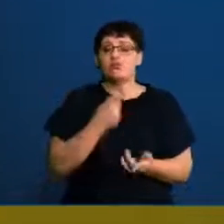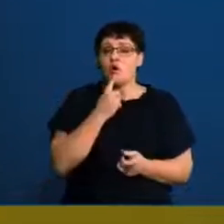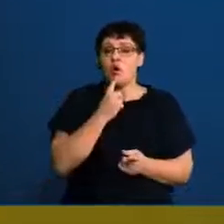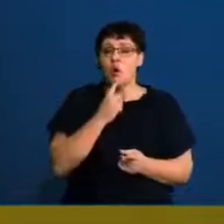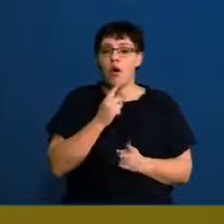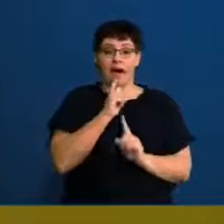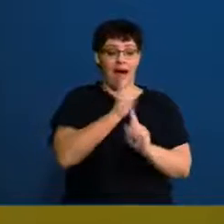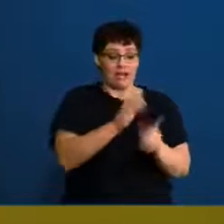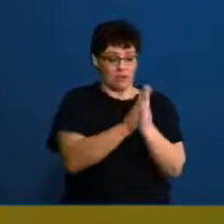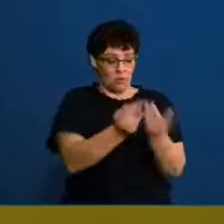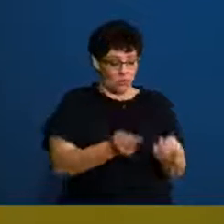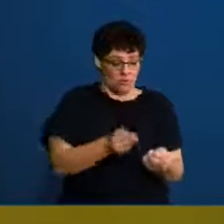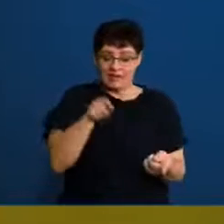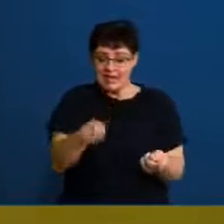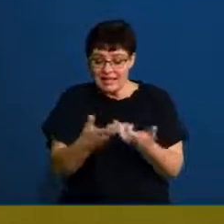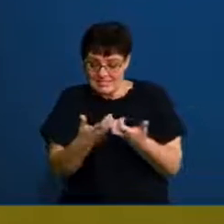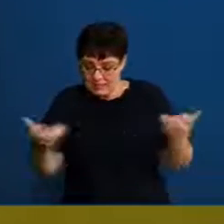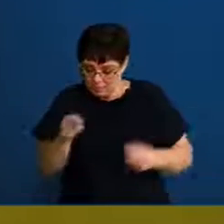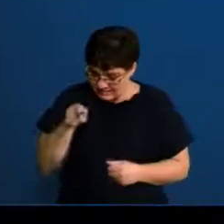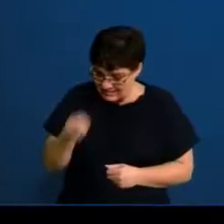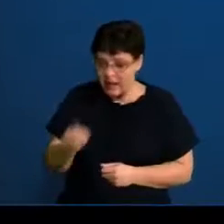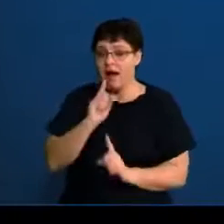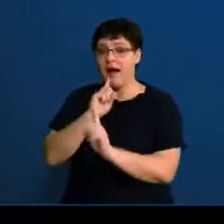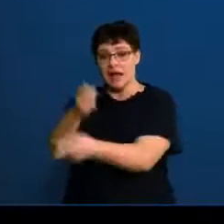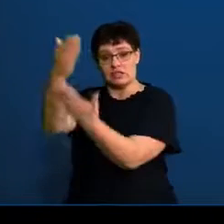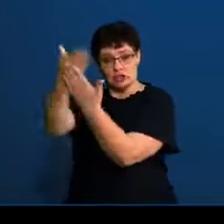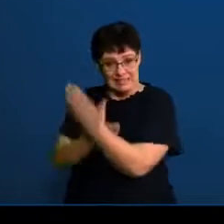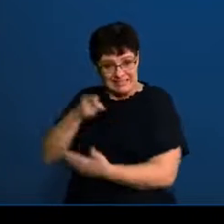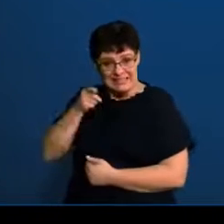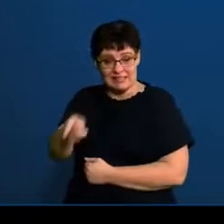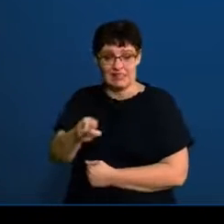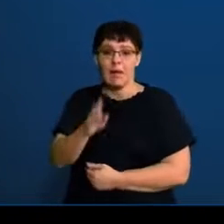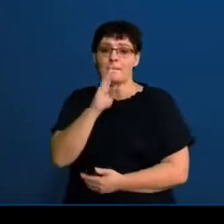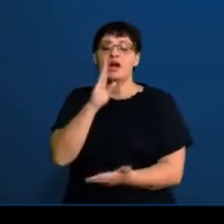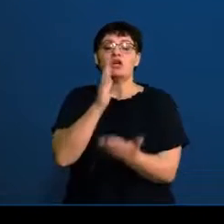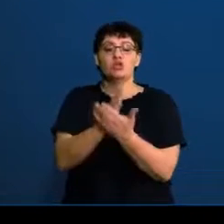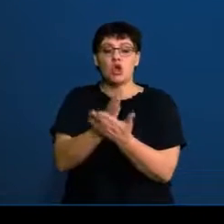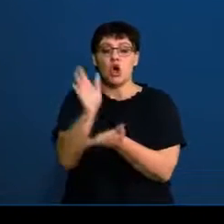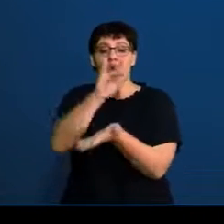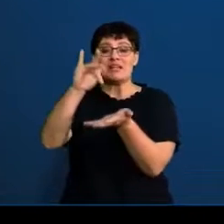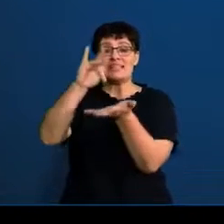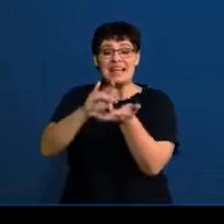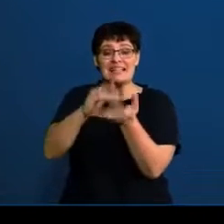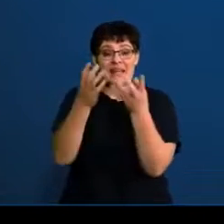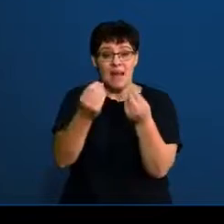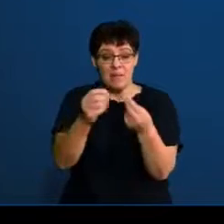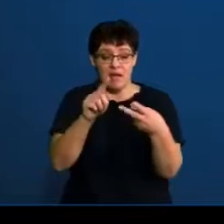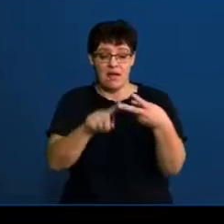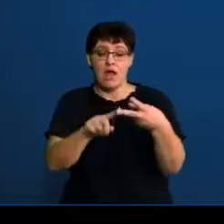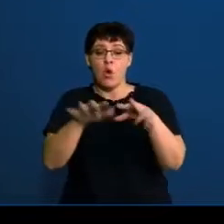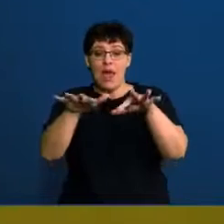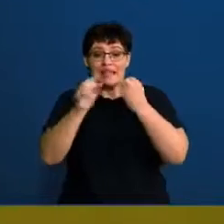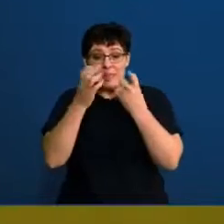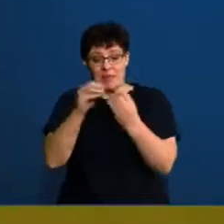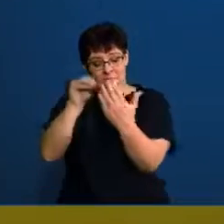you're completing. Really, really important that you make sure your centre number and your exam number are on this piece of